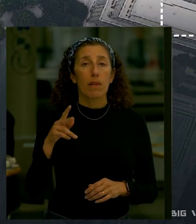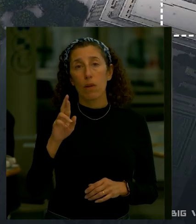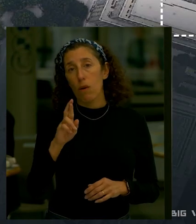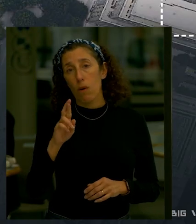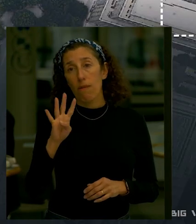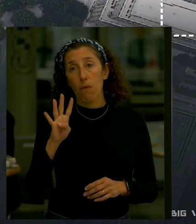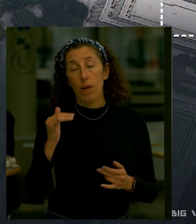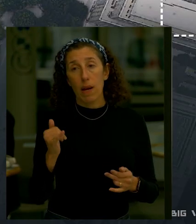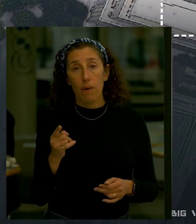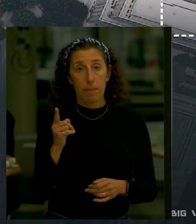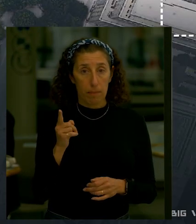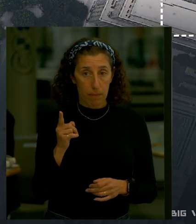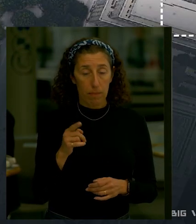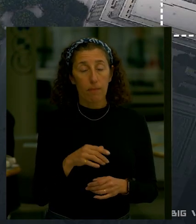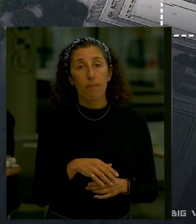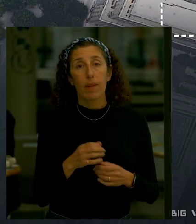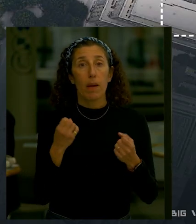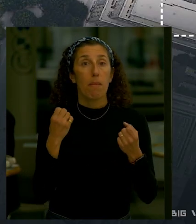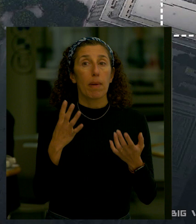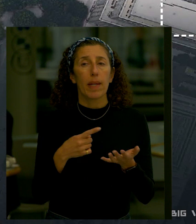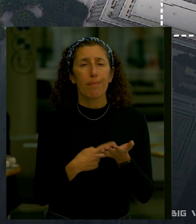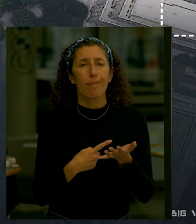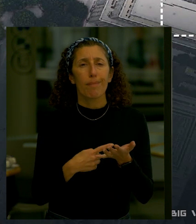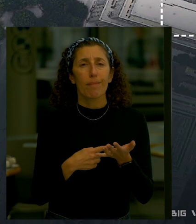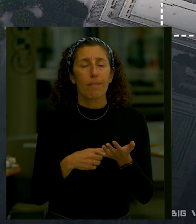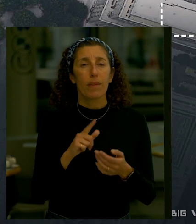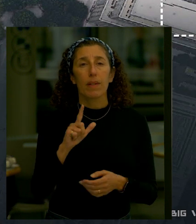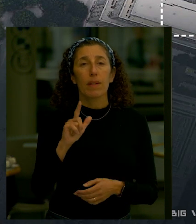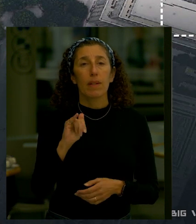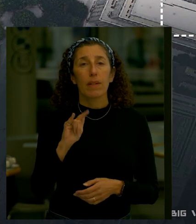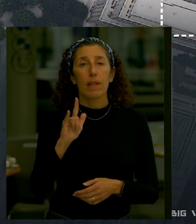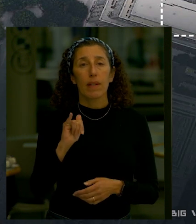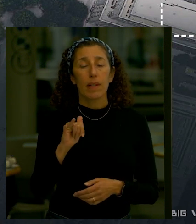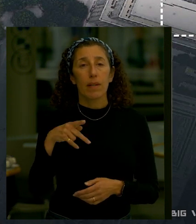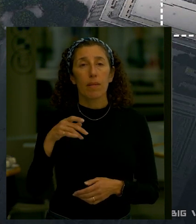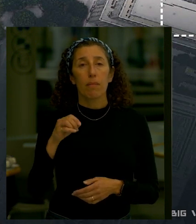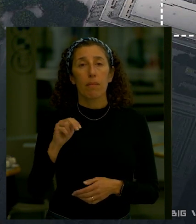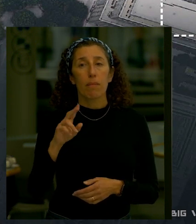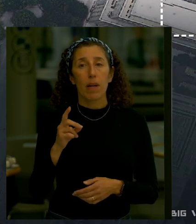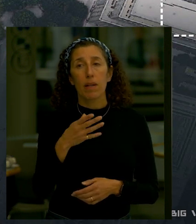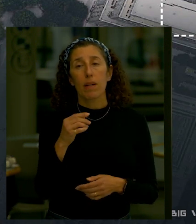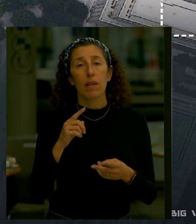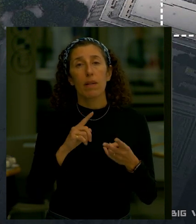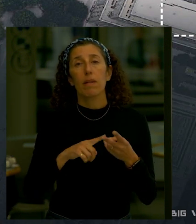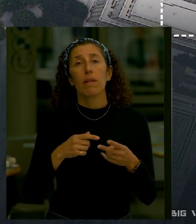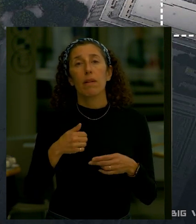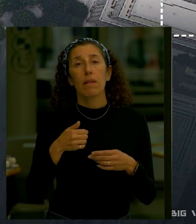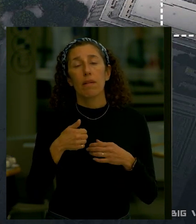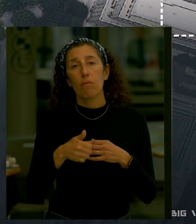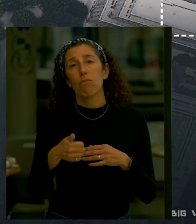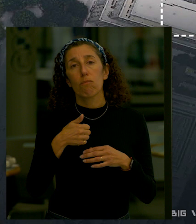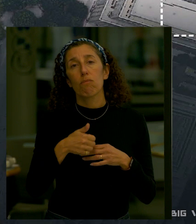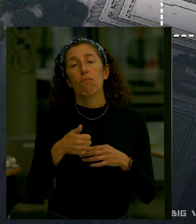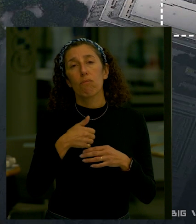we had a lot of conversation with many of you about the lily pond and the ferry terminal the ferry terminal is not going to change its location